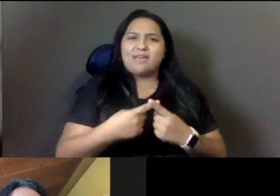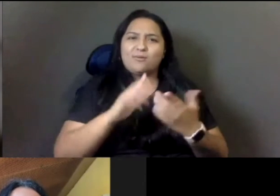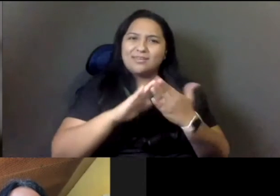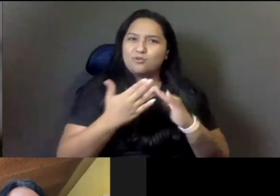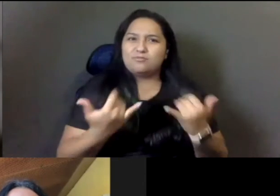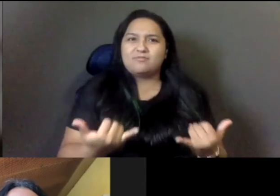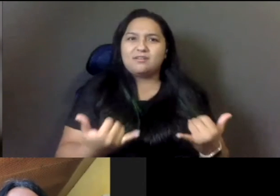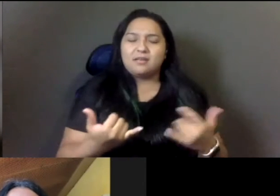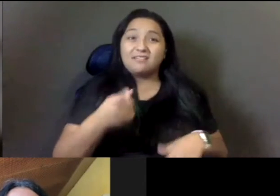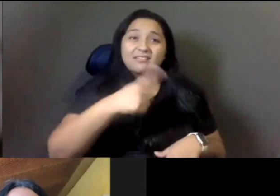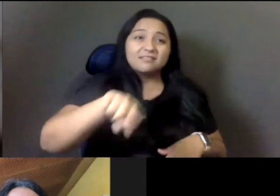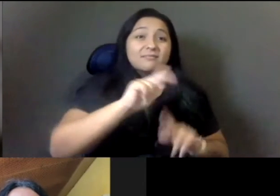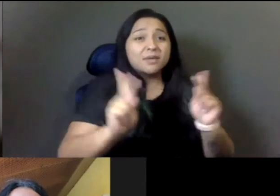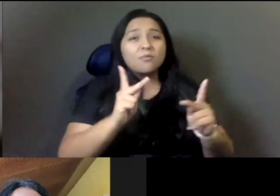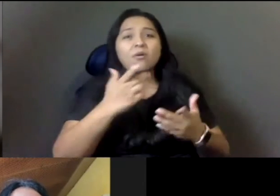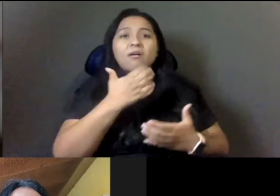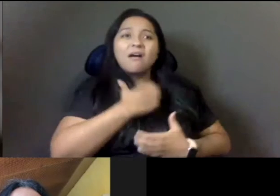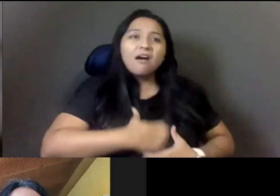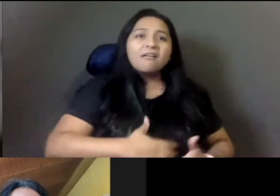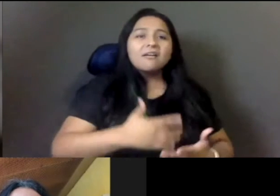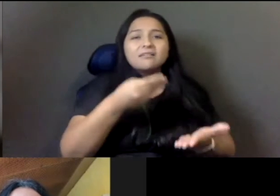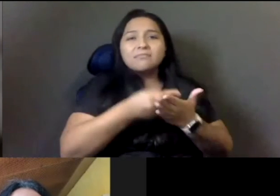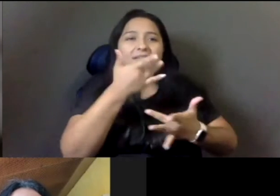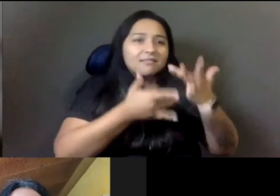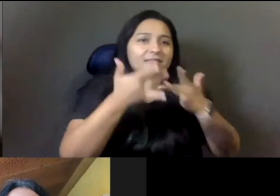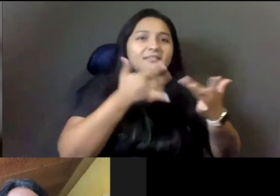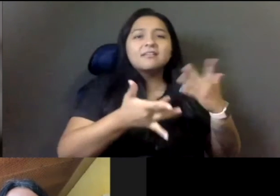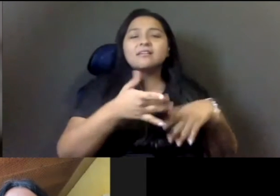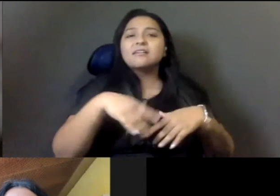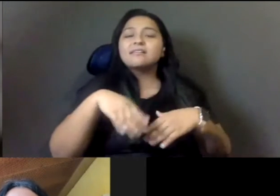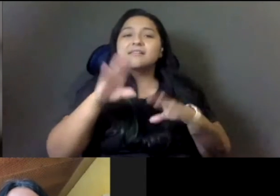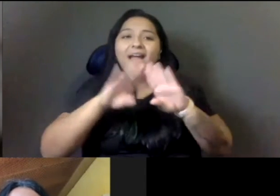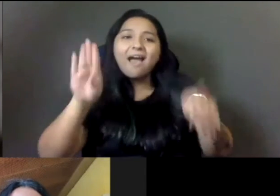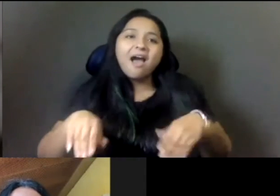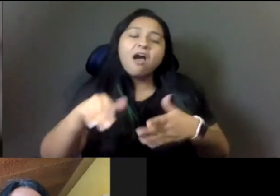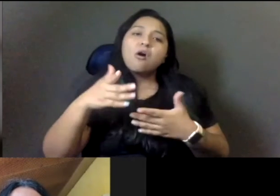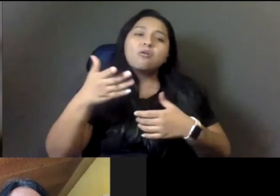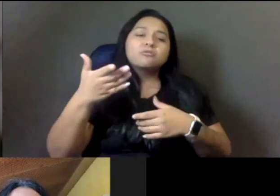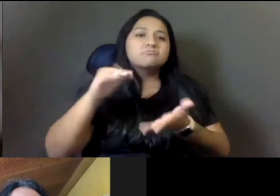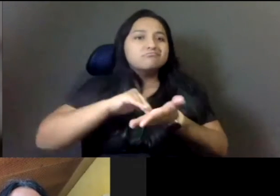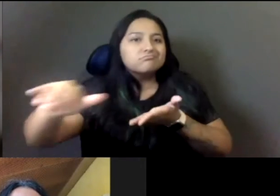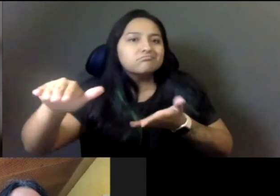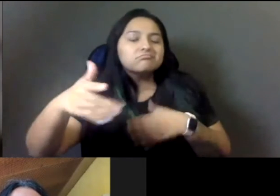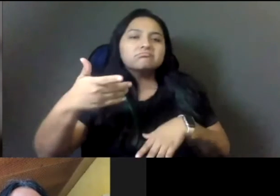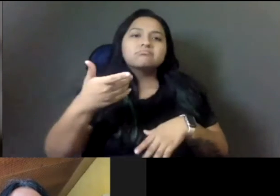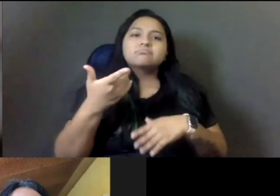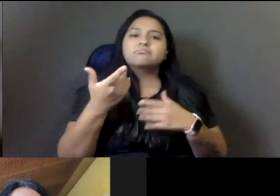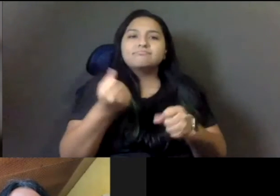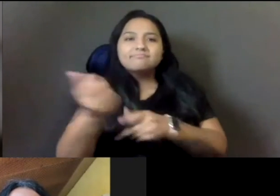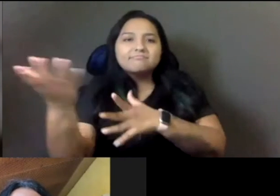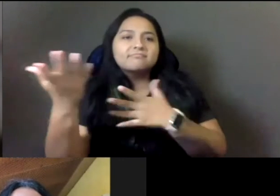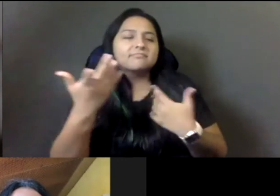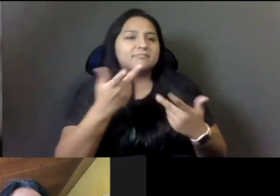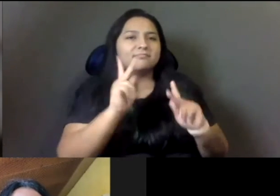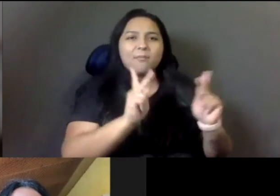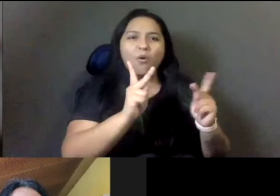from their houses. You know, people are, are not healthy. We're trying to figure out how to get people vaccinated. And, and these